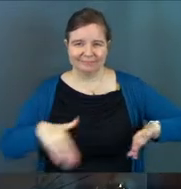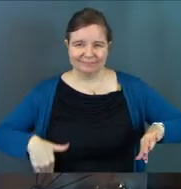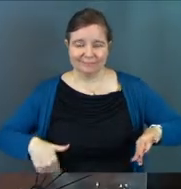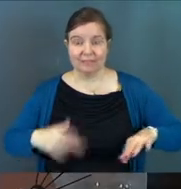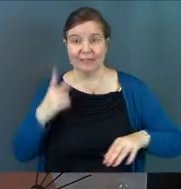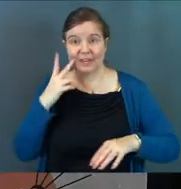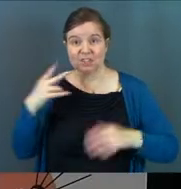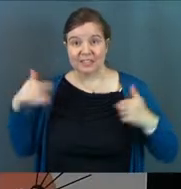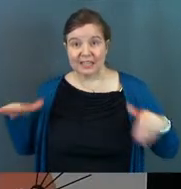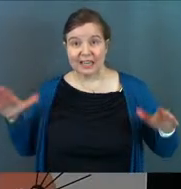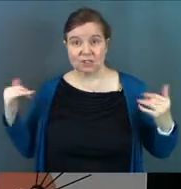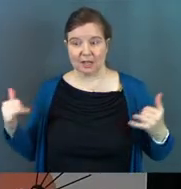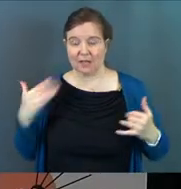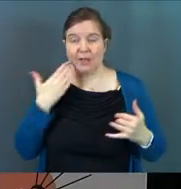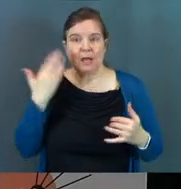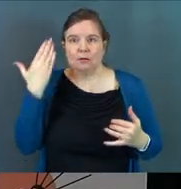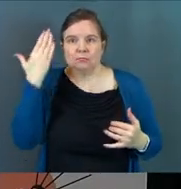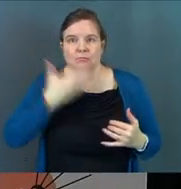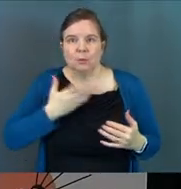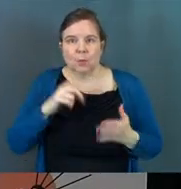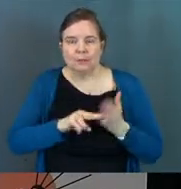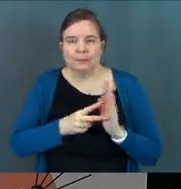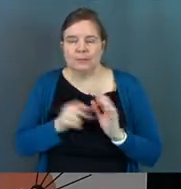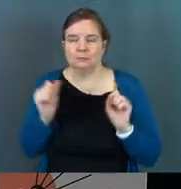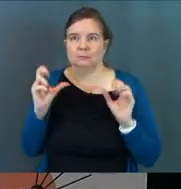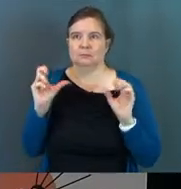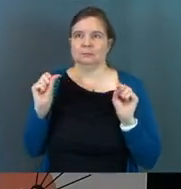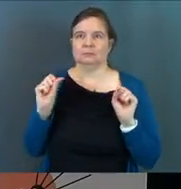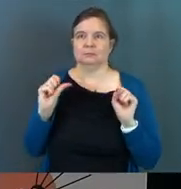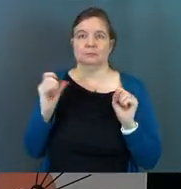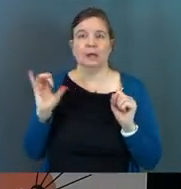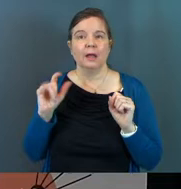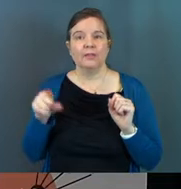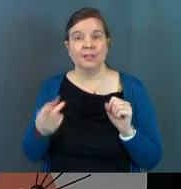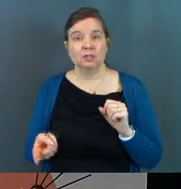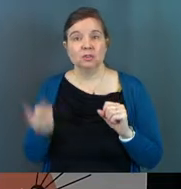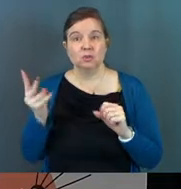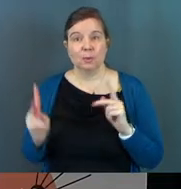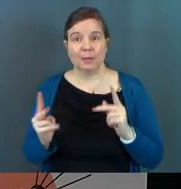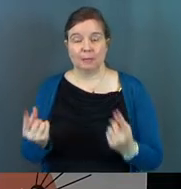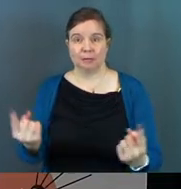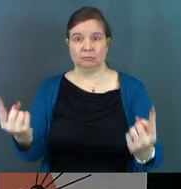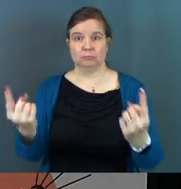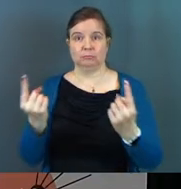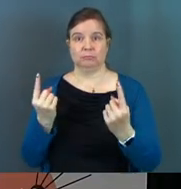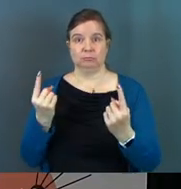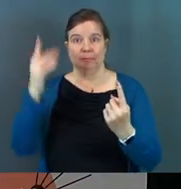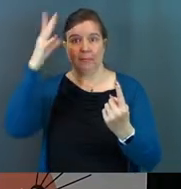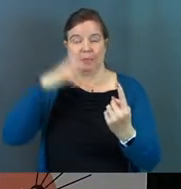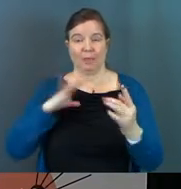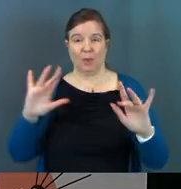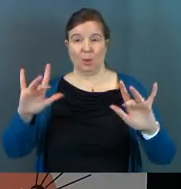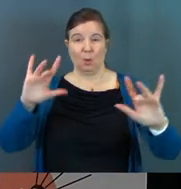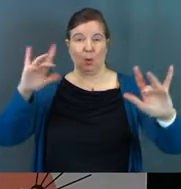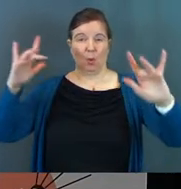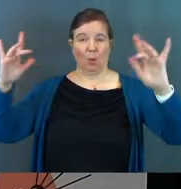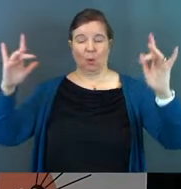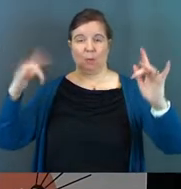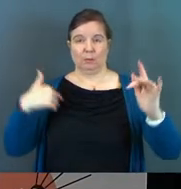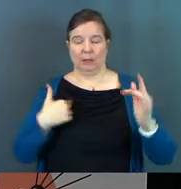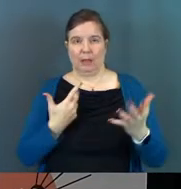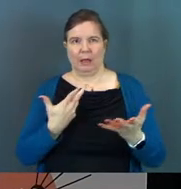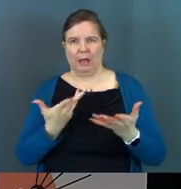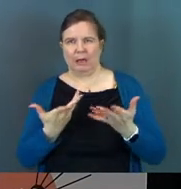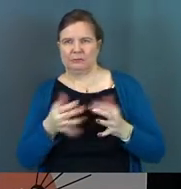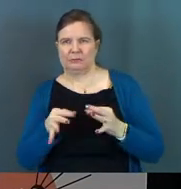They're seeing angels right now and they don't know what this means, right? Like these two people, these two men, they're glowing and they don't have